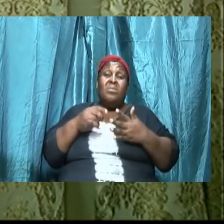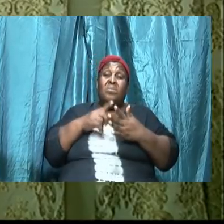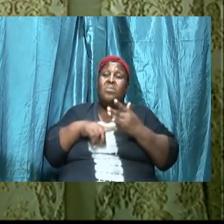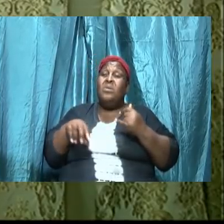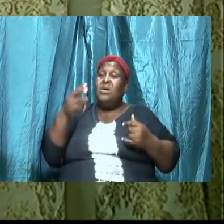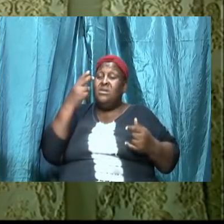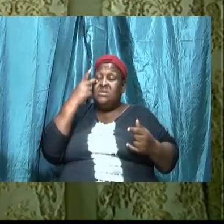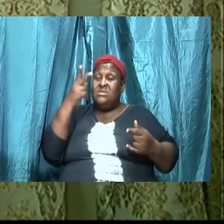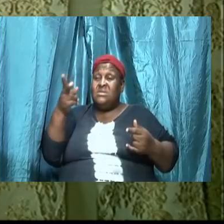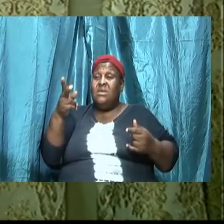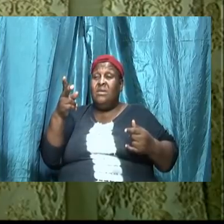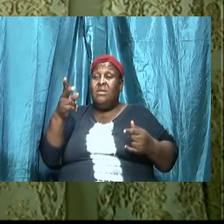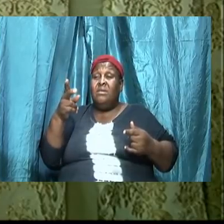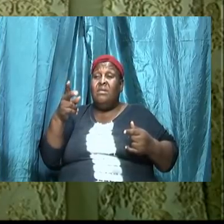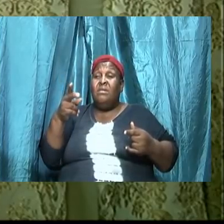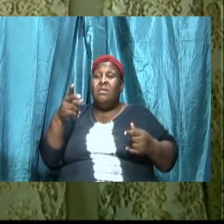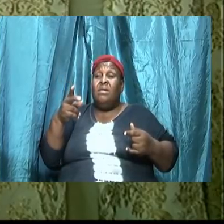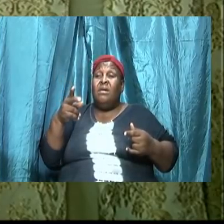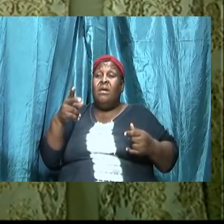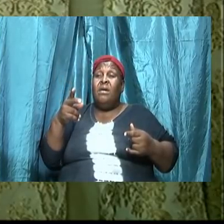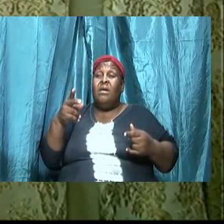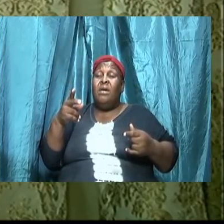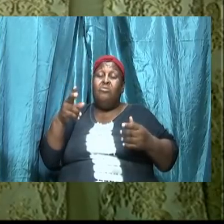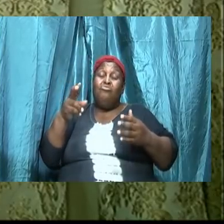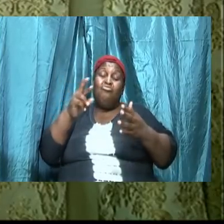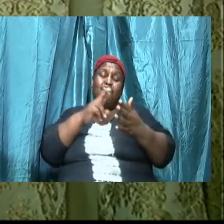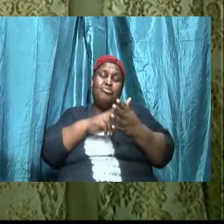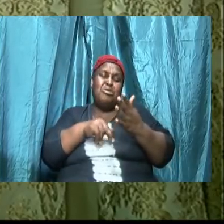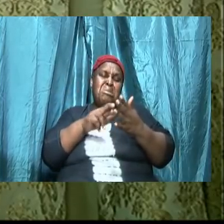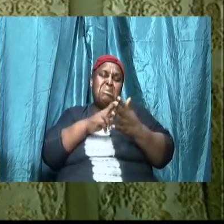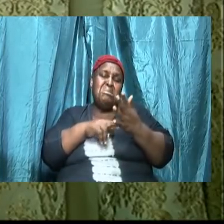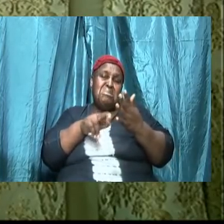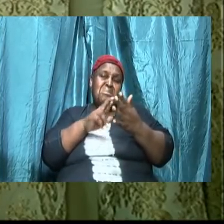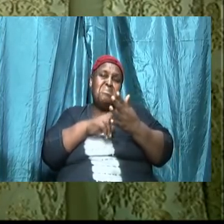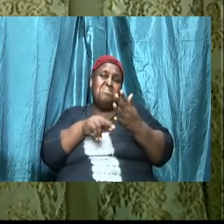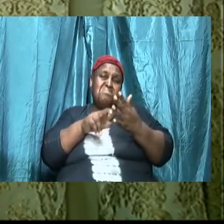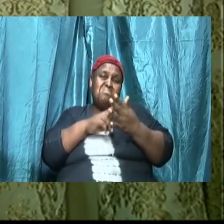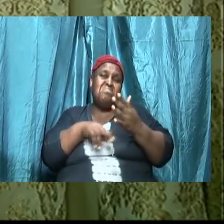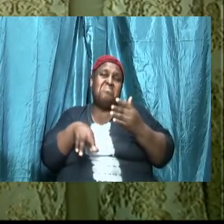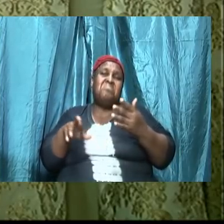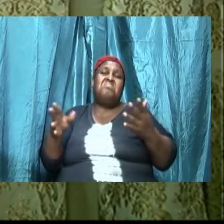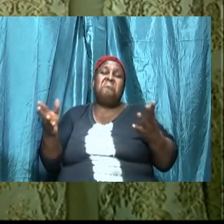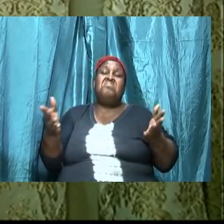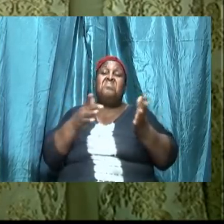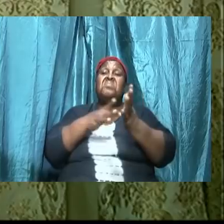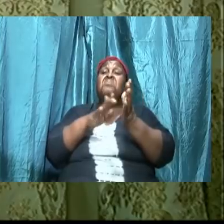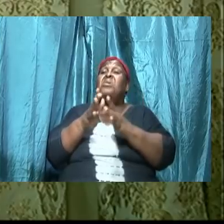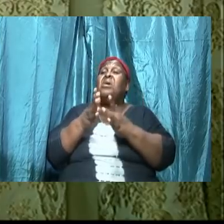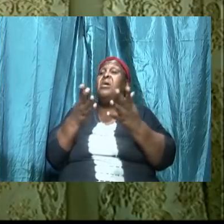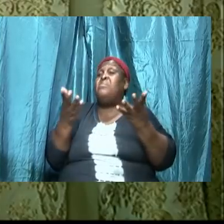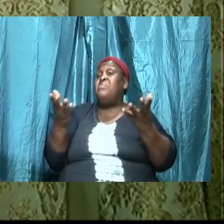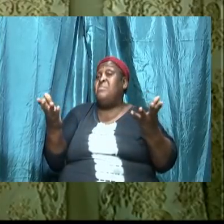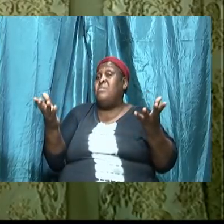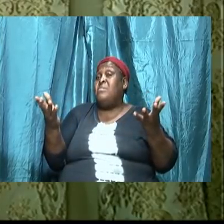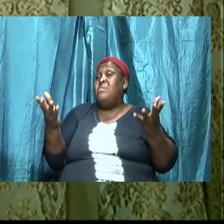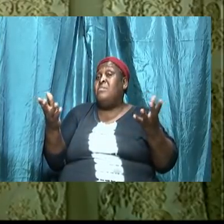based on what we read in 2nd Corinthians 2 and verse 11 it